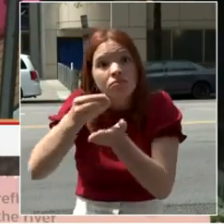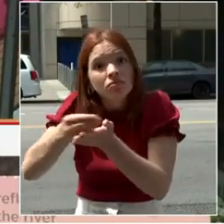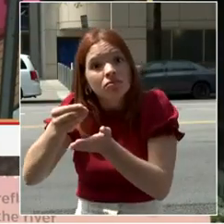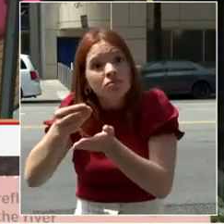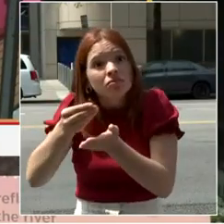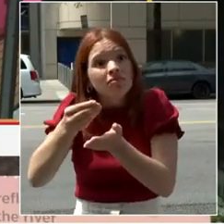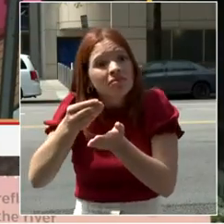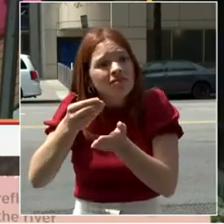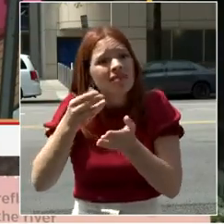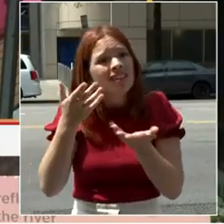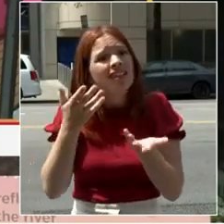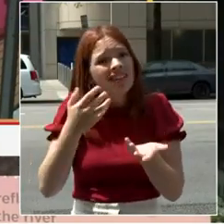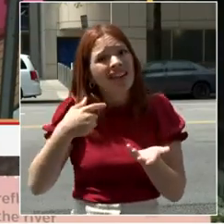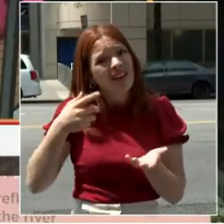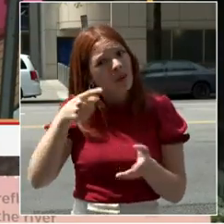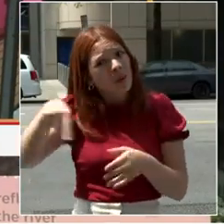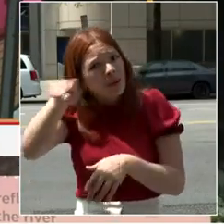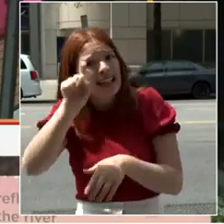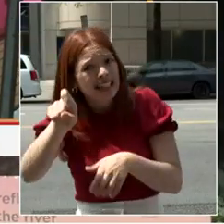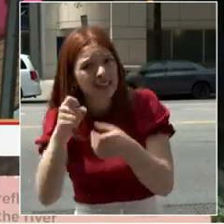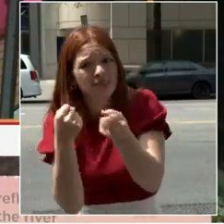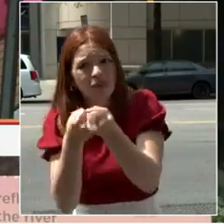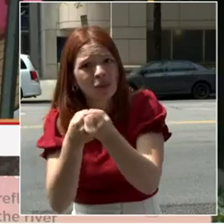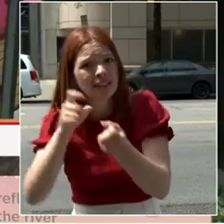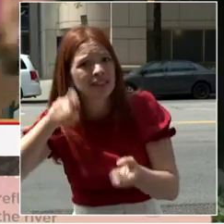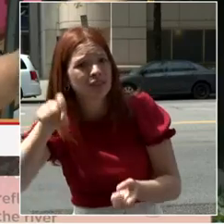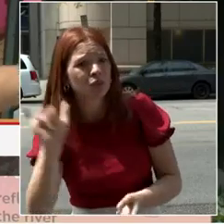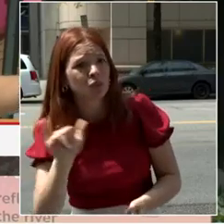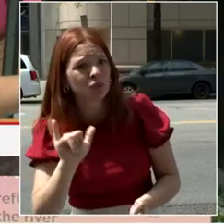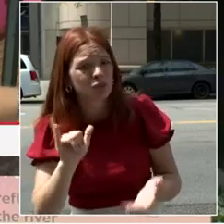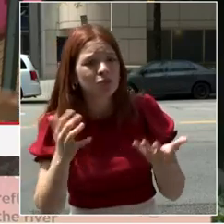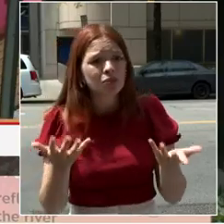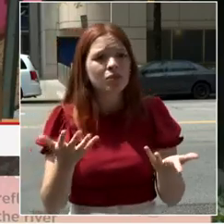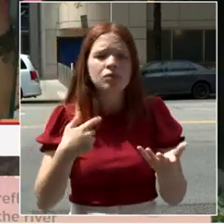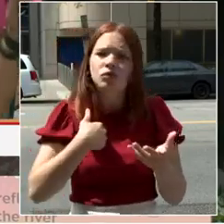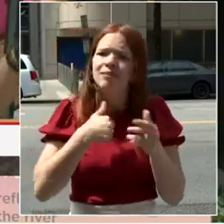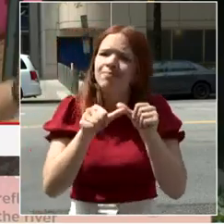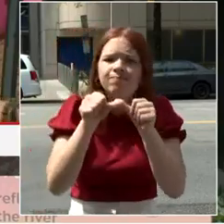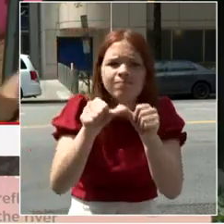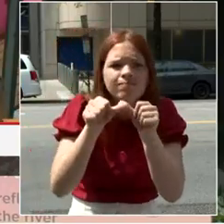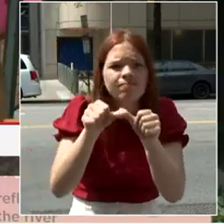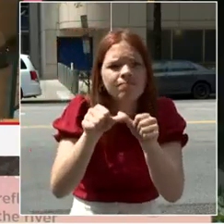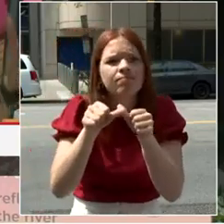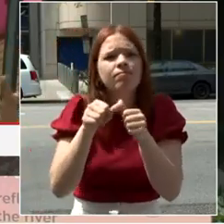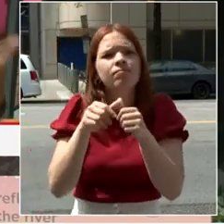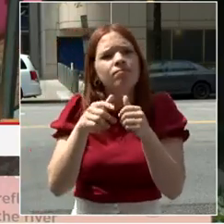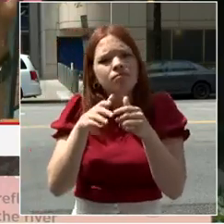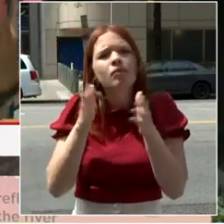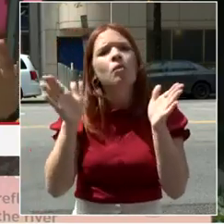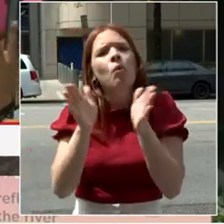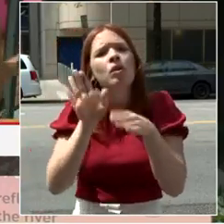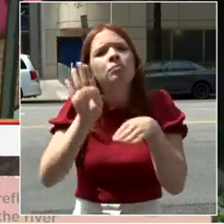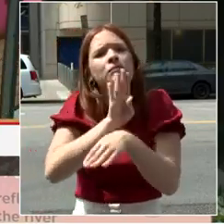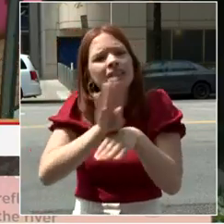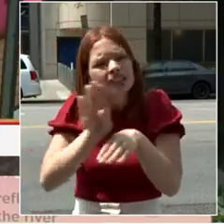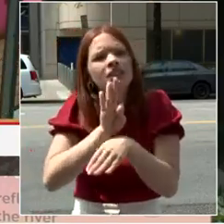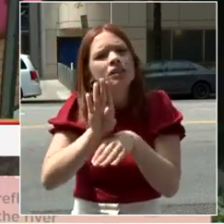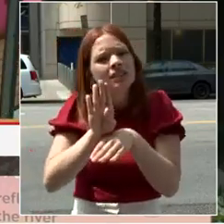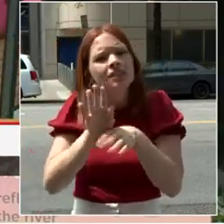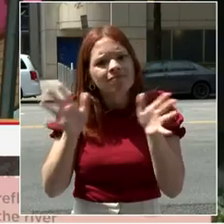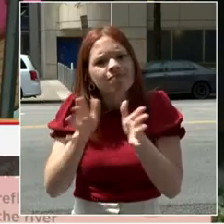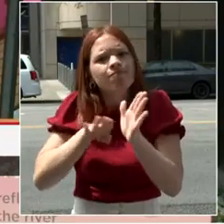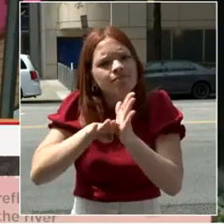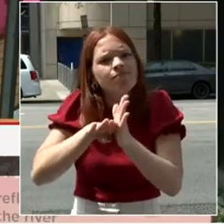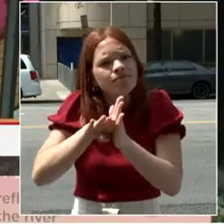So keep supporting us. Keep shop small. Like at Favapat, we do catering, we do lunch, we do a lot of stuff. But